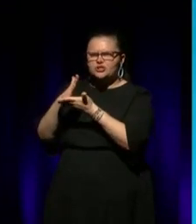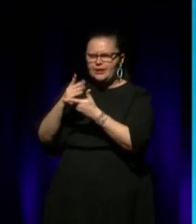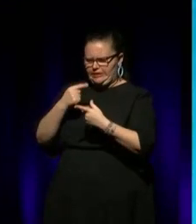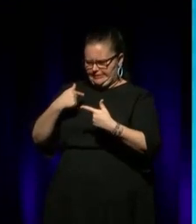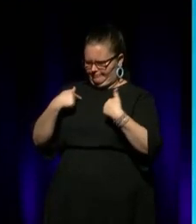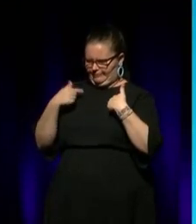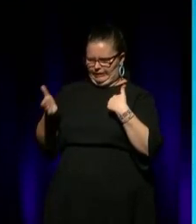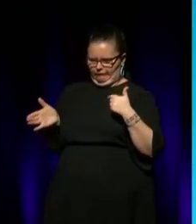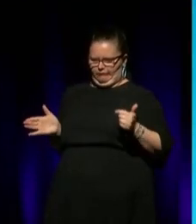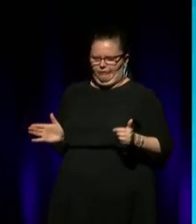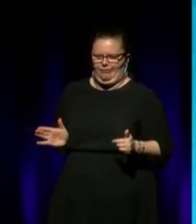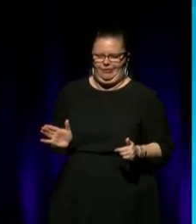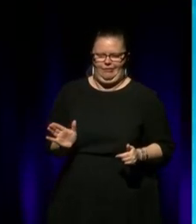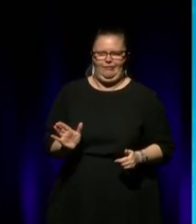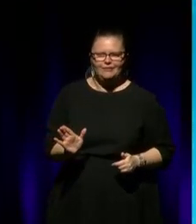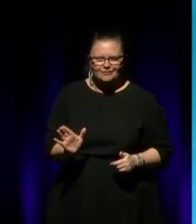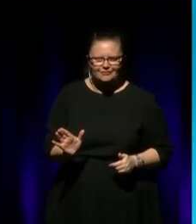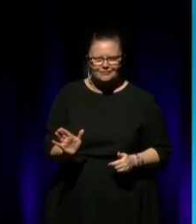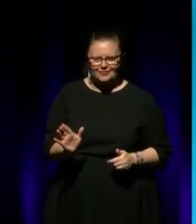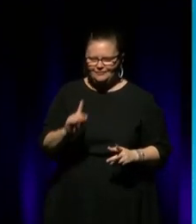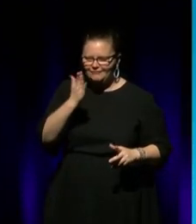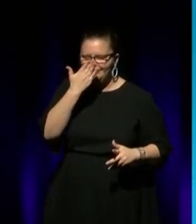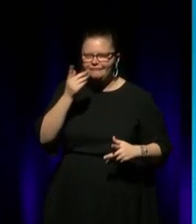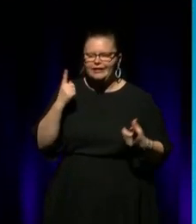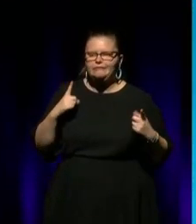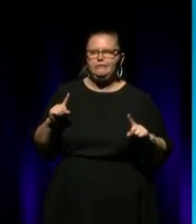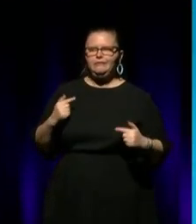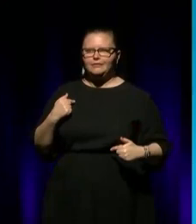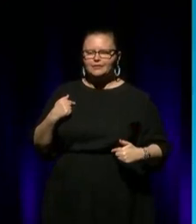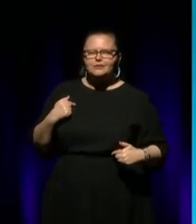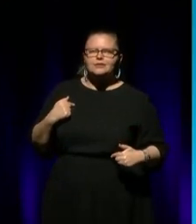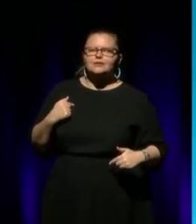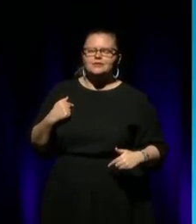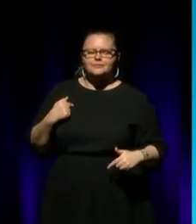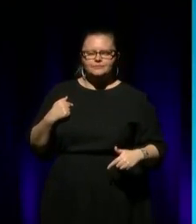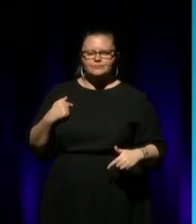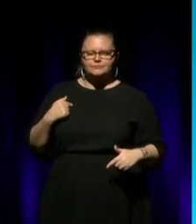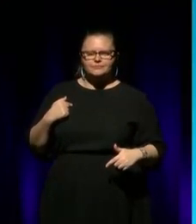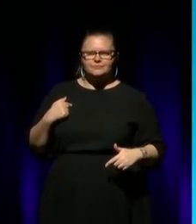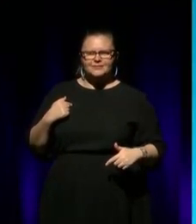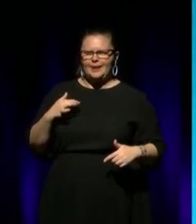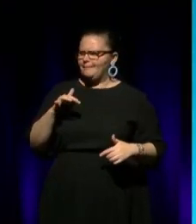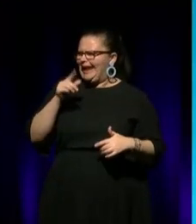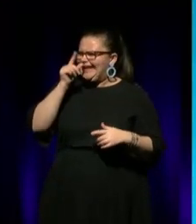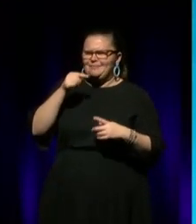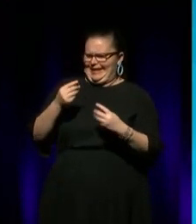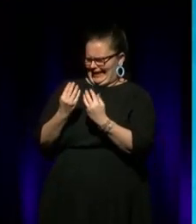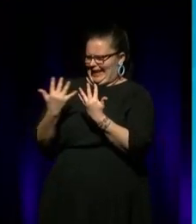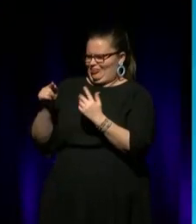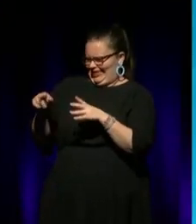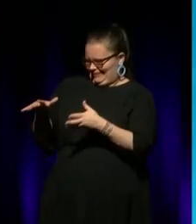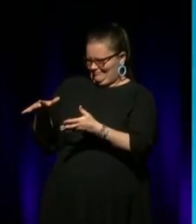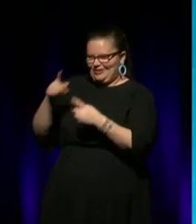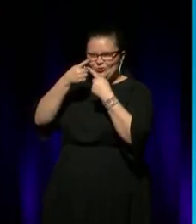that was pushing up the front. And then I think it probably could have been any one of those